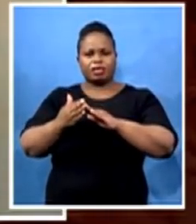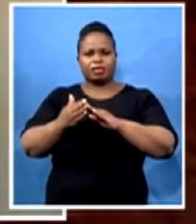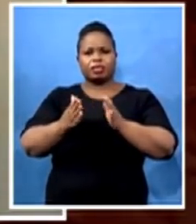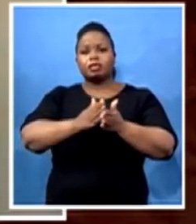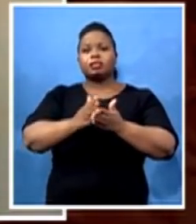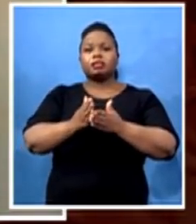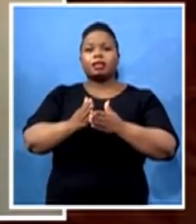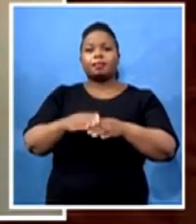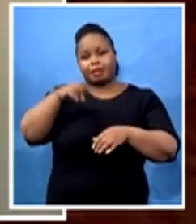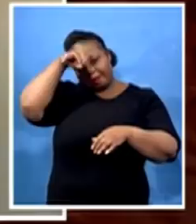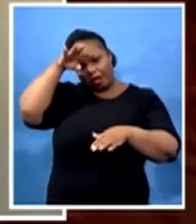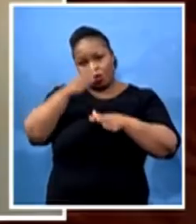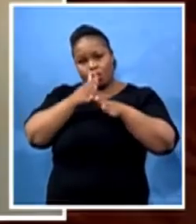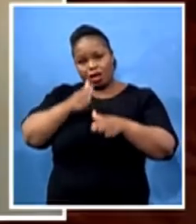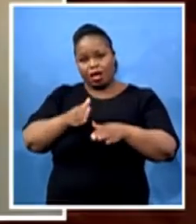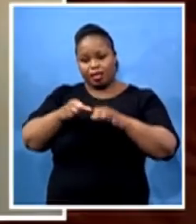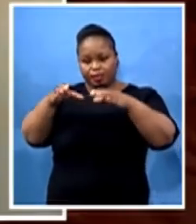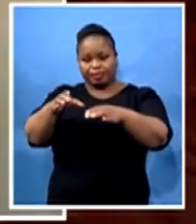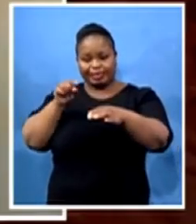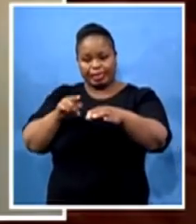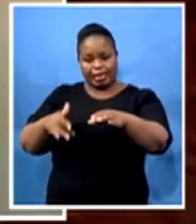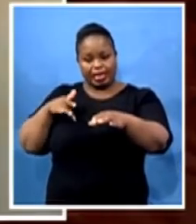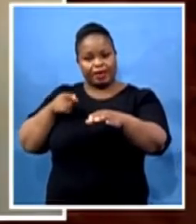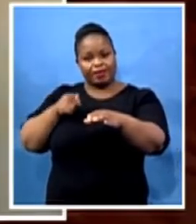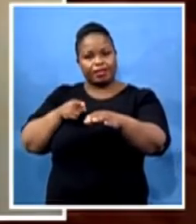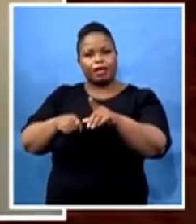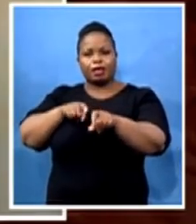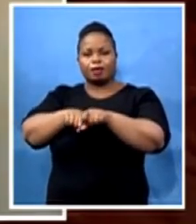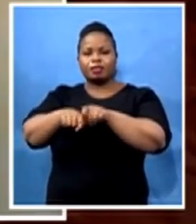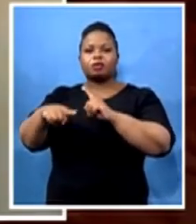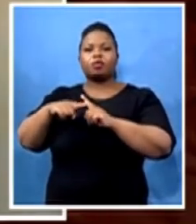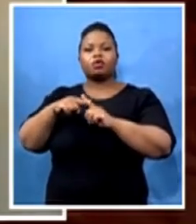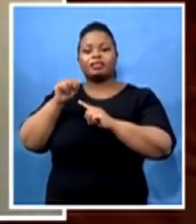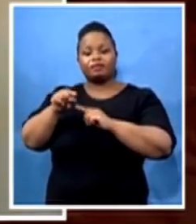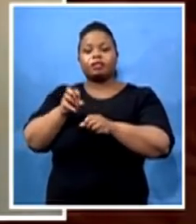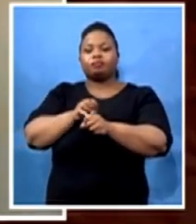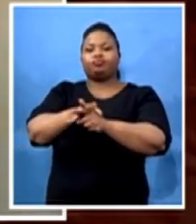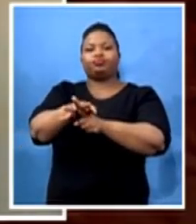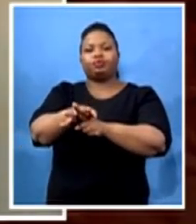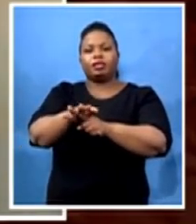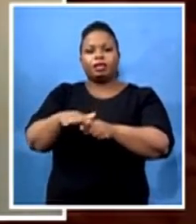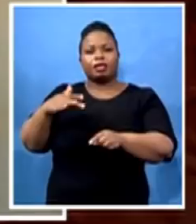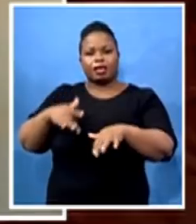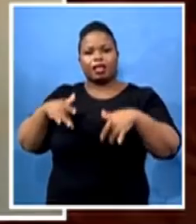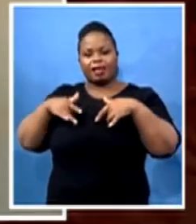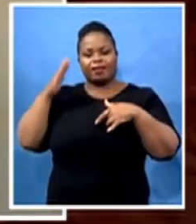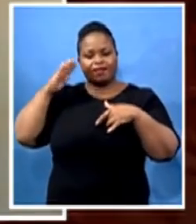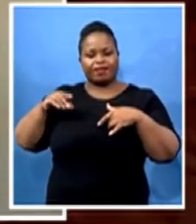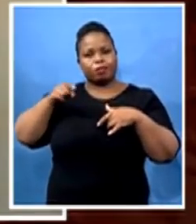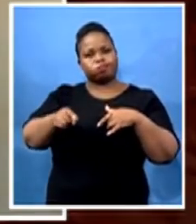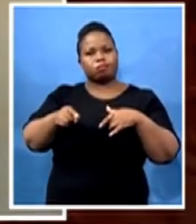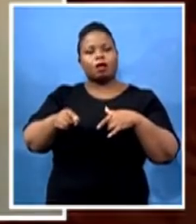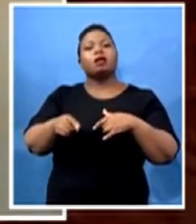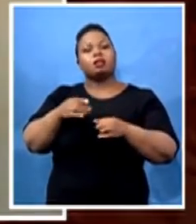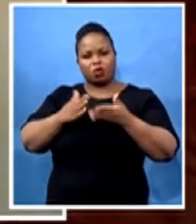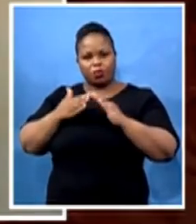positive. from that particular mine, where they are residing. And the difficulty in this particular area as